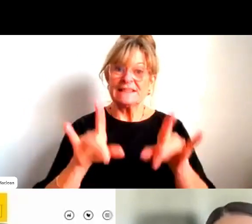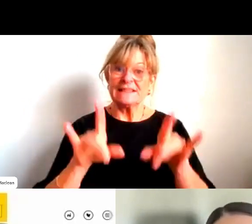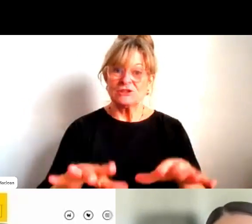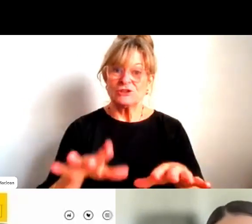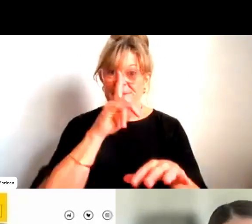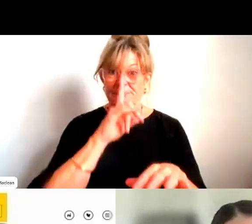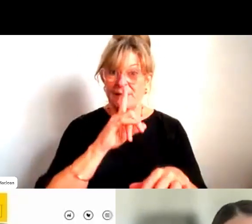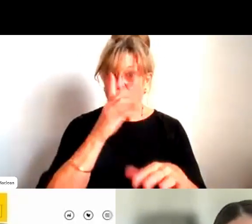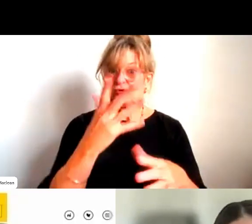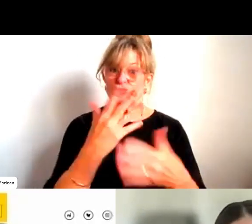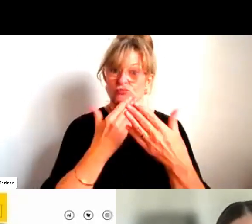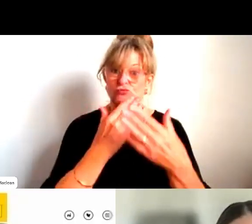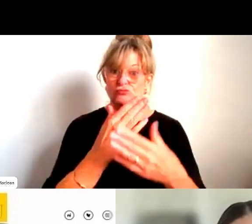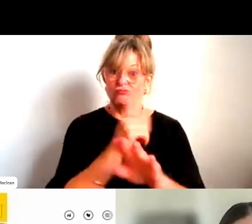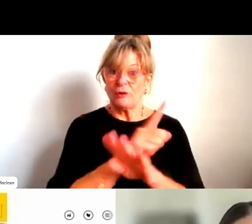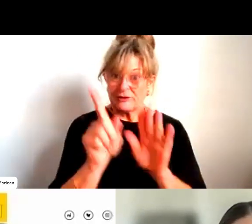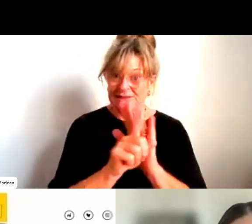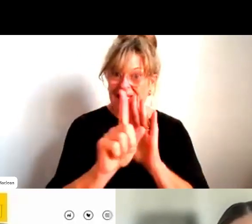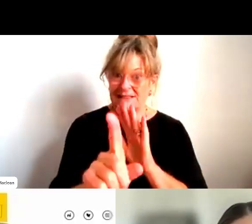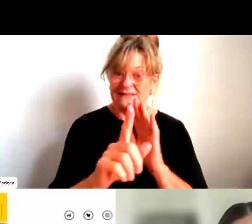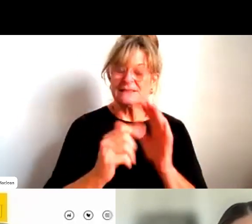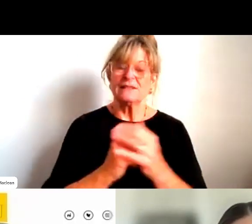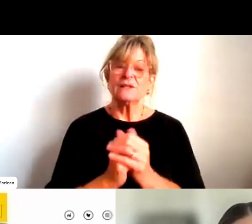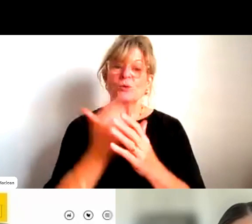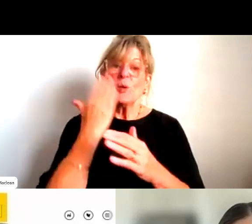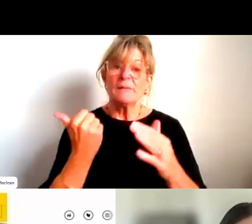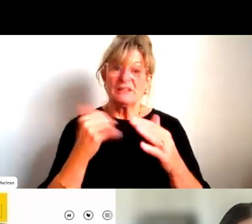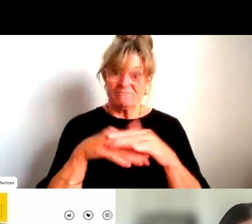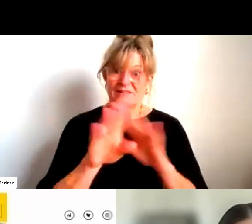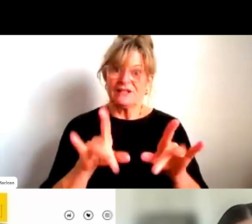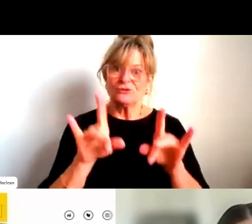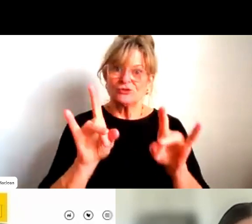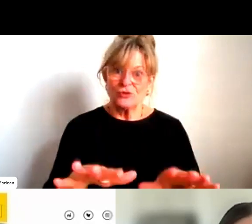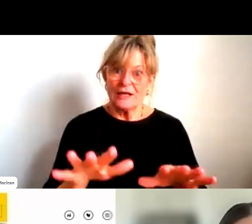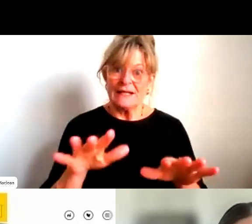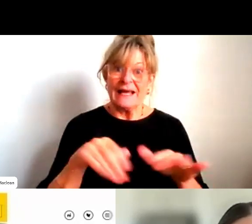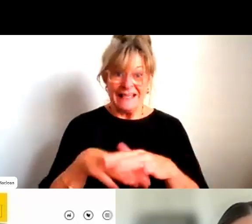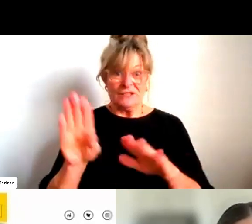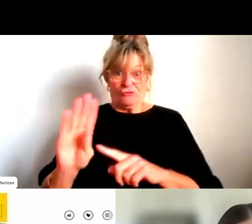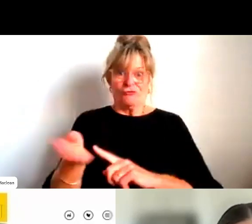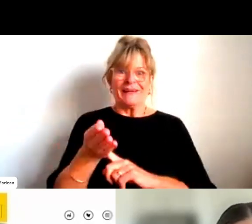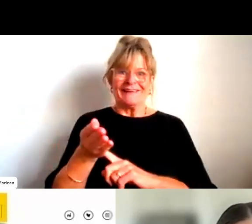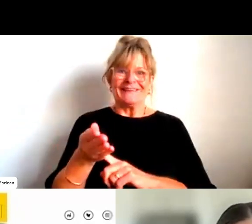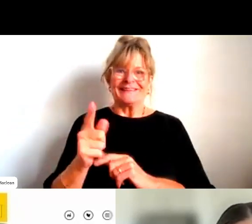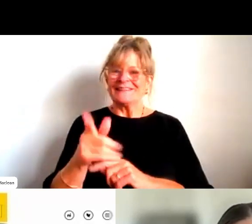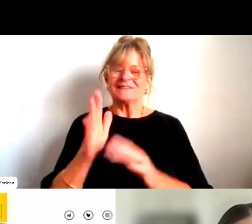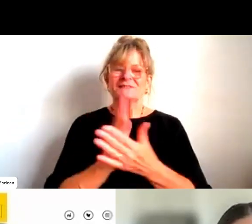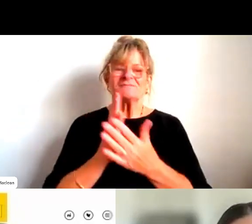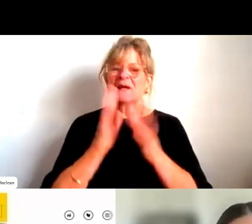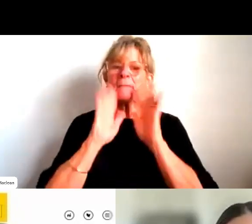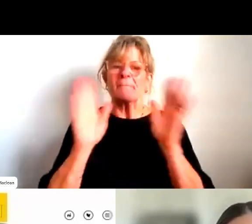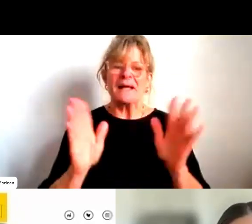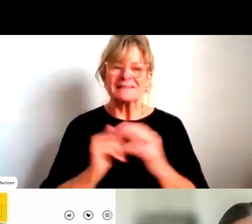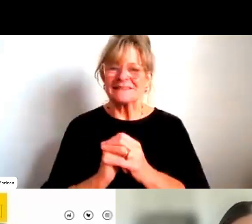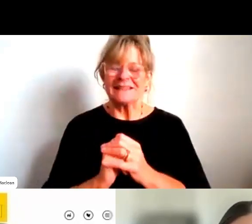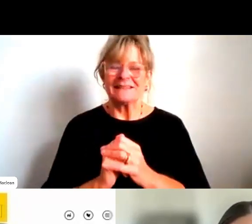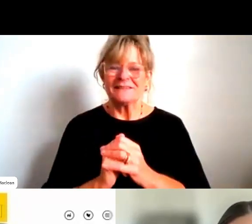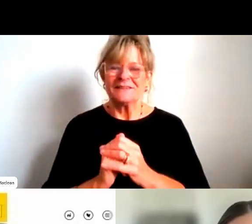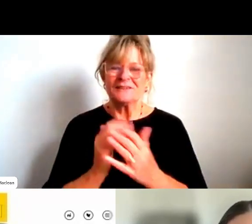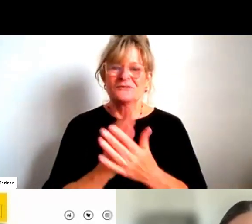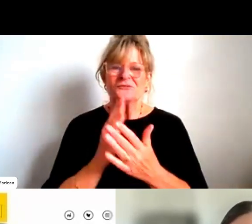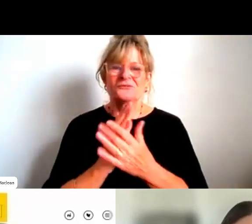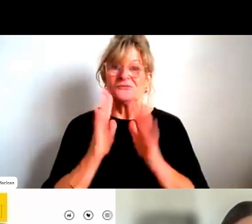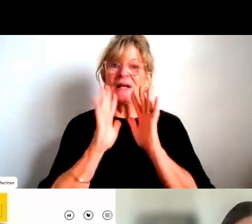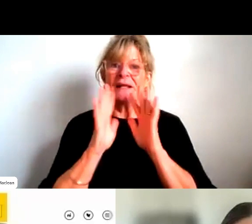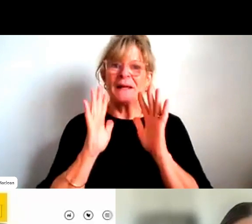our country, Australia, in the sport of cricket, which is phenomenal in this day and age, really. It's a bit mind-blowing, but I think Scott